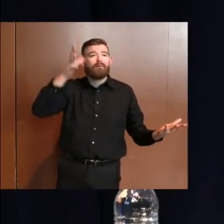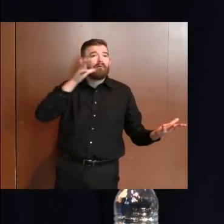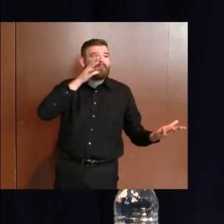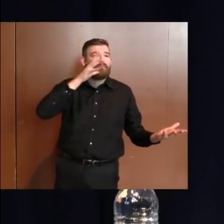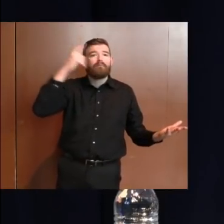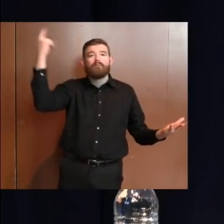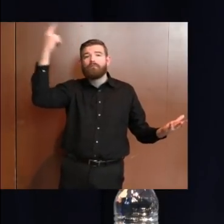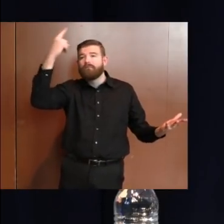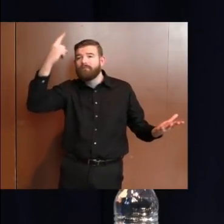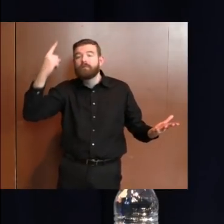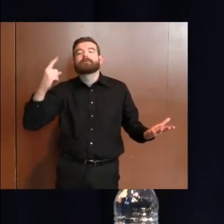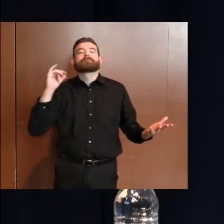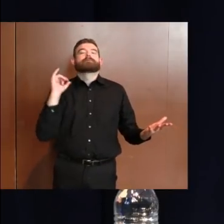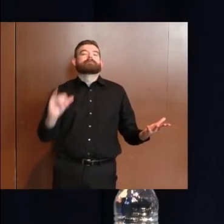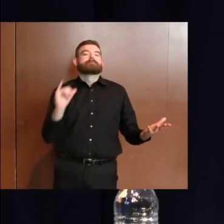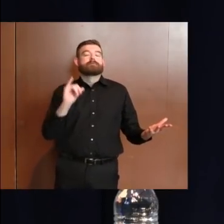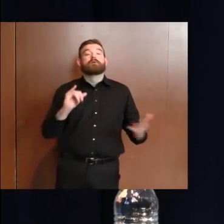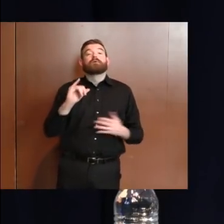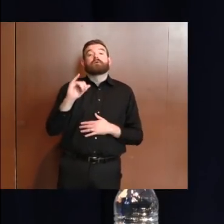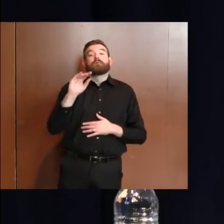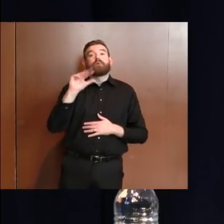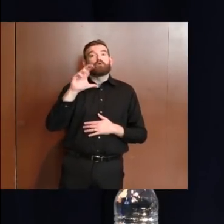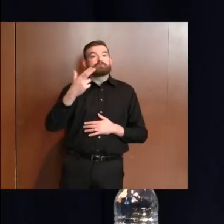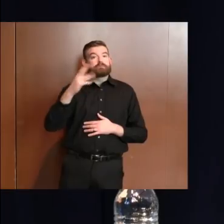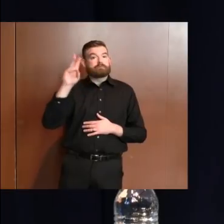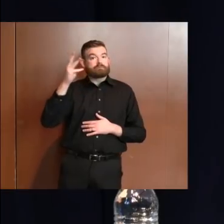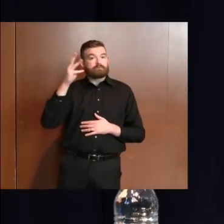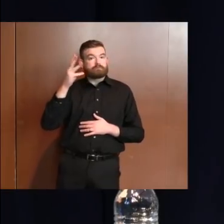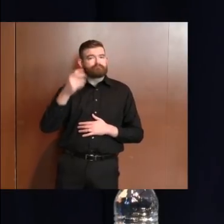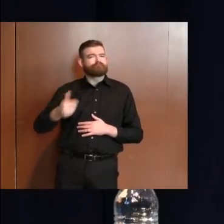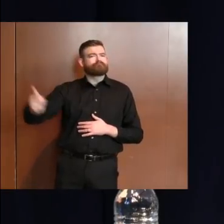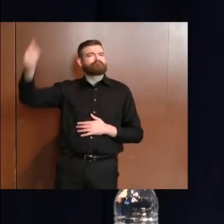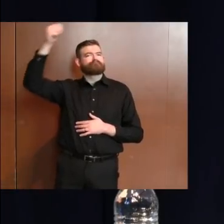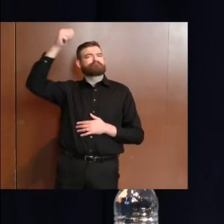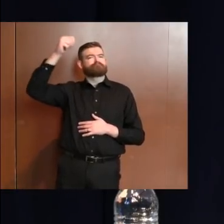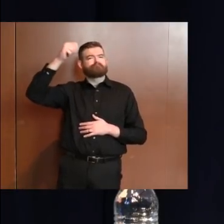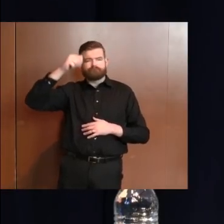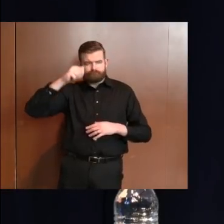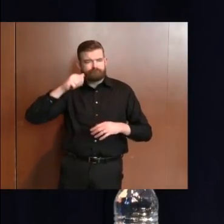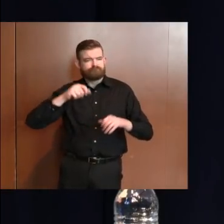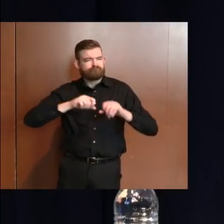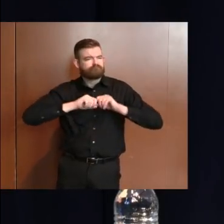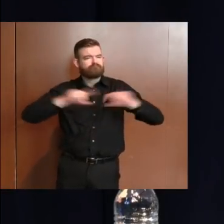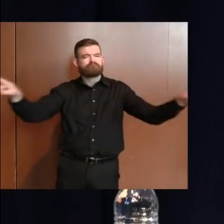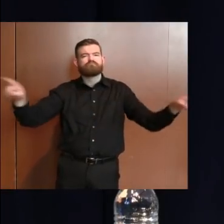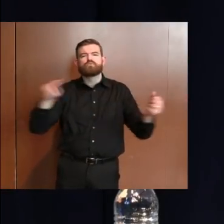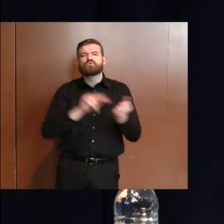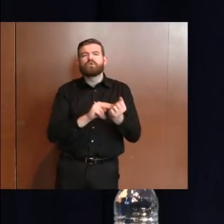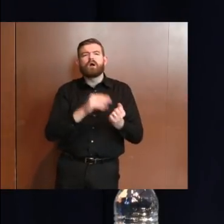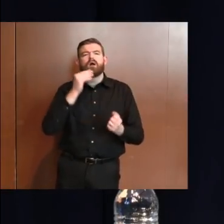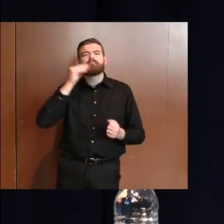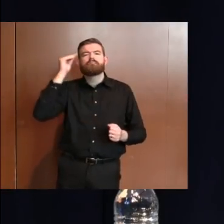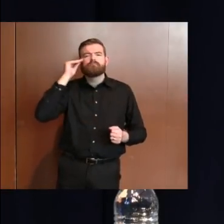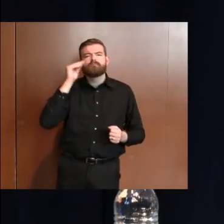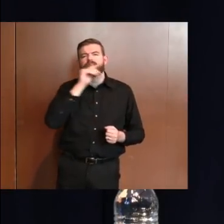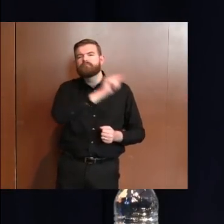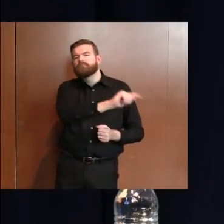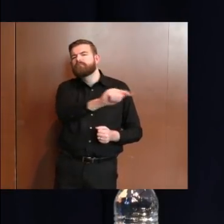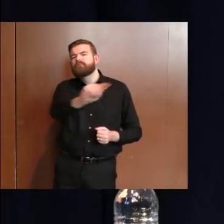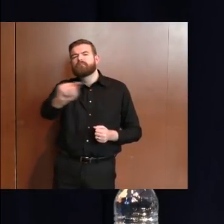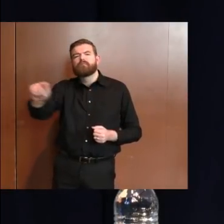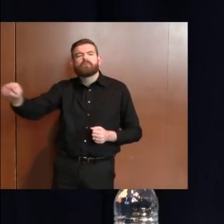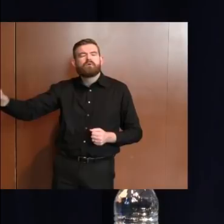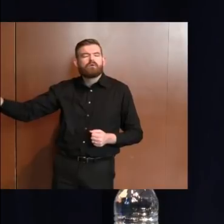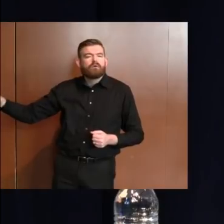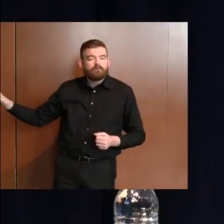Commissioner, Marcella Maziarz, sent a letter to all nursing homes, assisted living residences, comprehensive personal